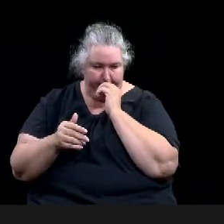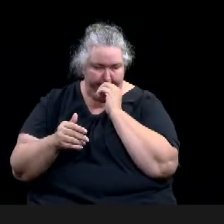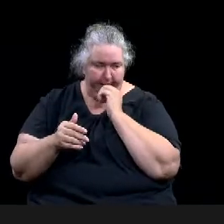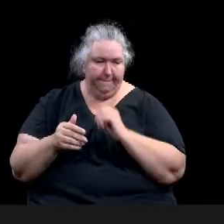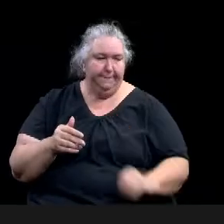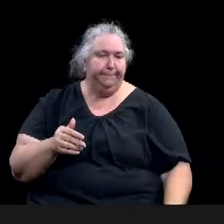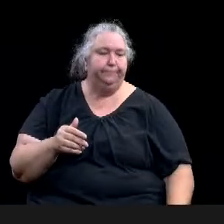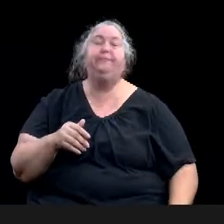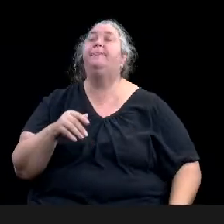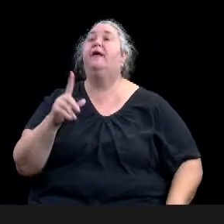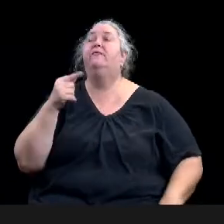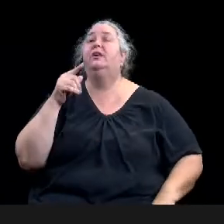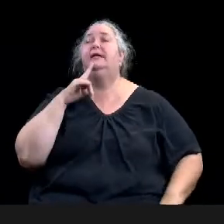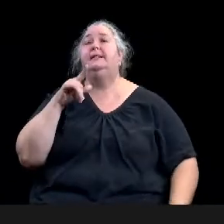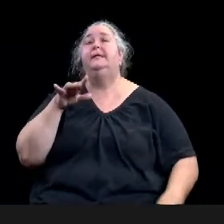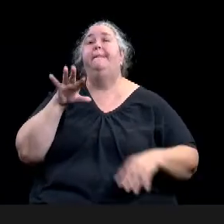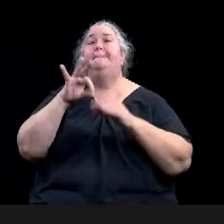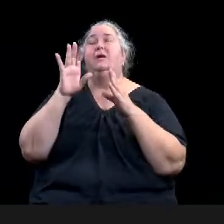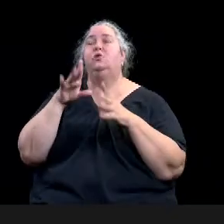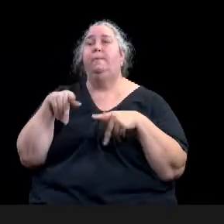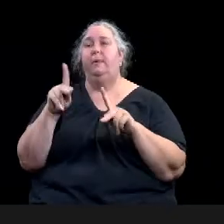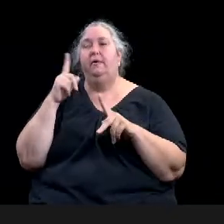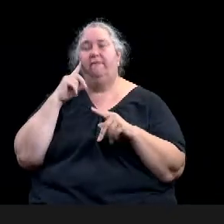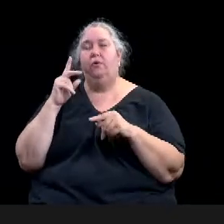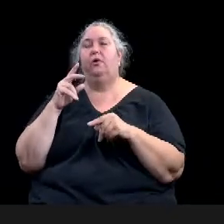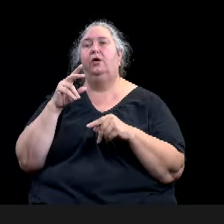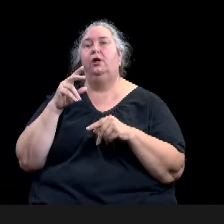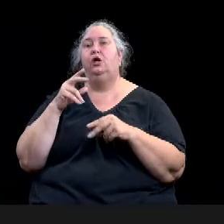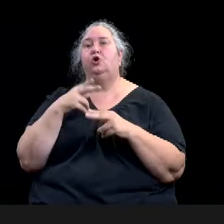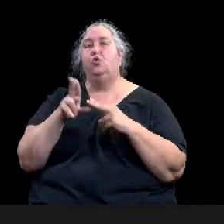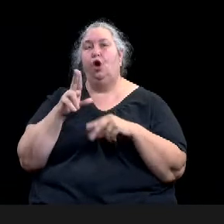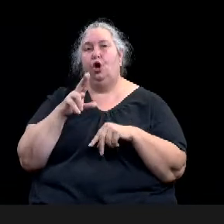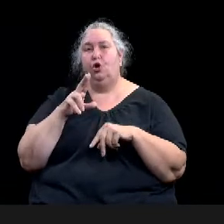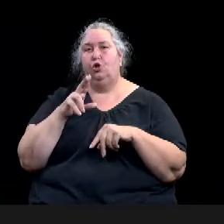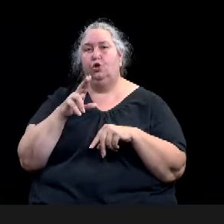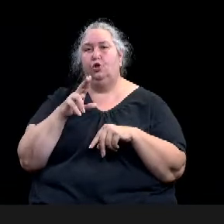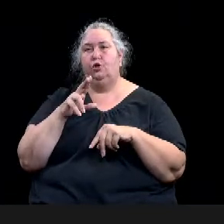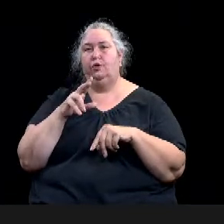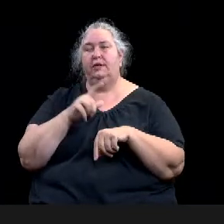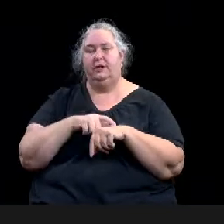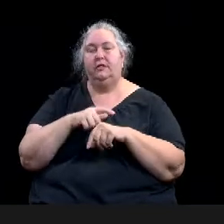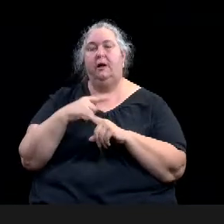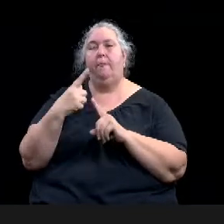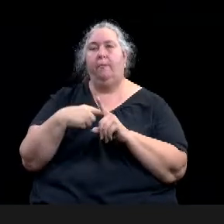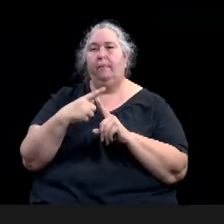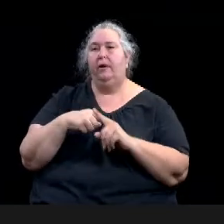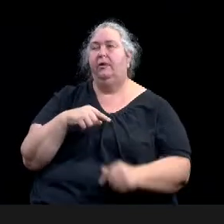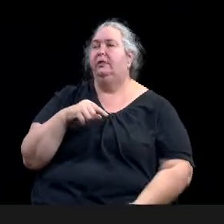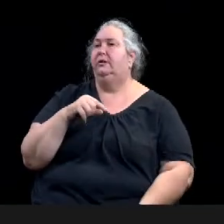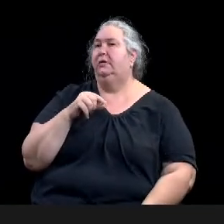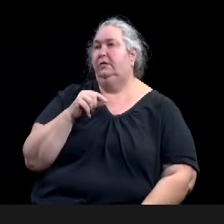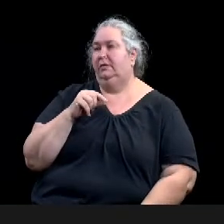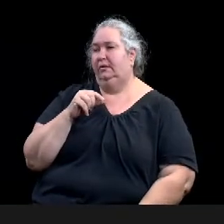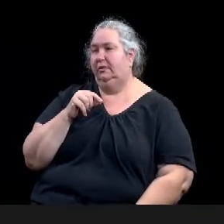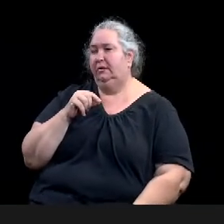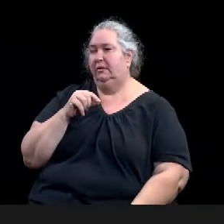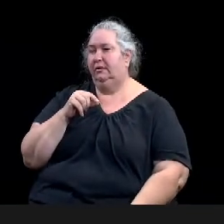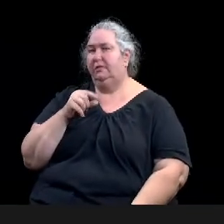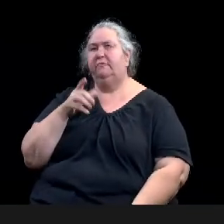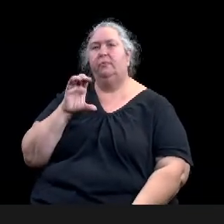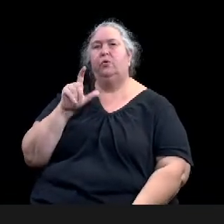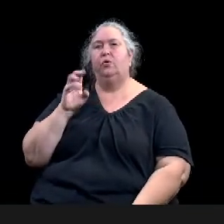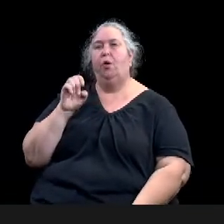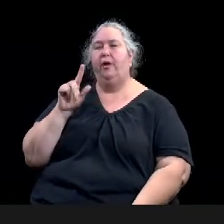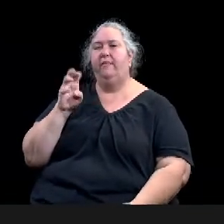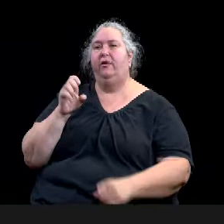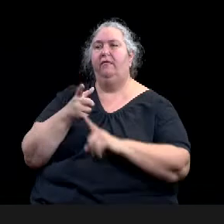Avenue from Jeff Bird on behalf of a Jeff S. Bird Properties LLC. Uh, this is a short-term